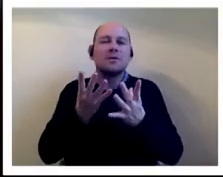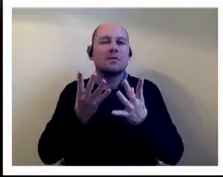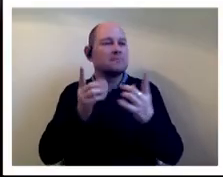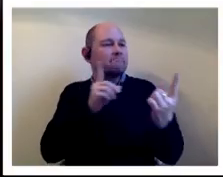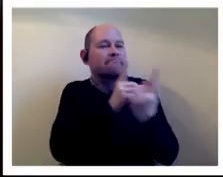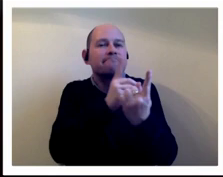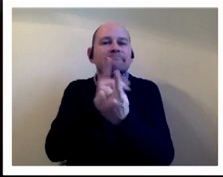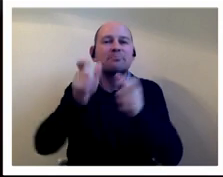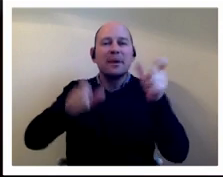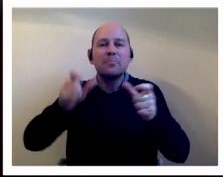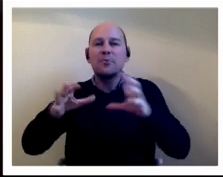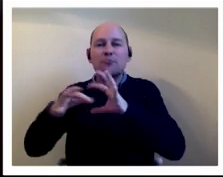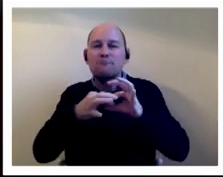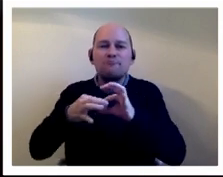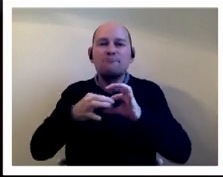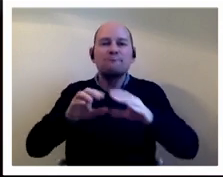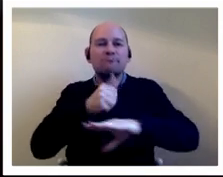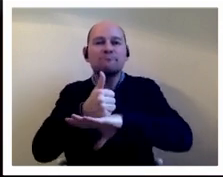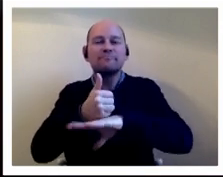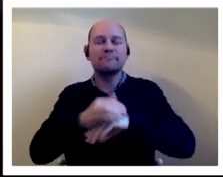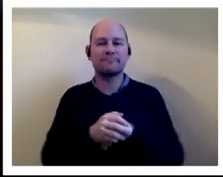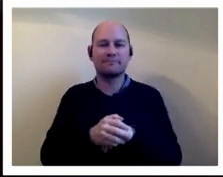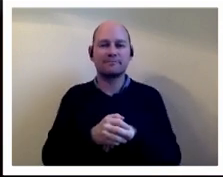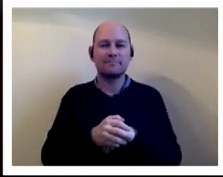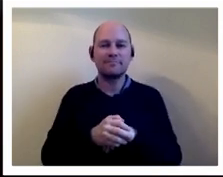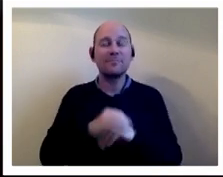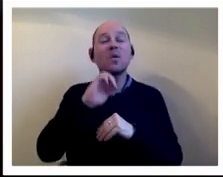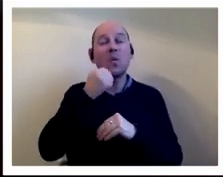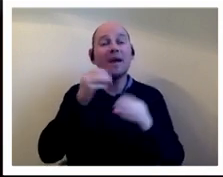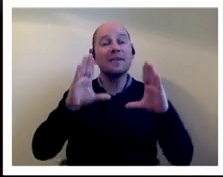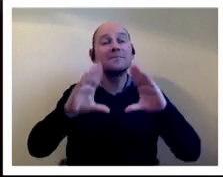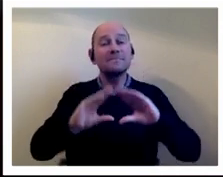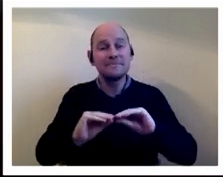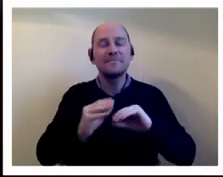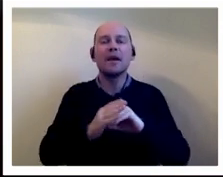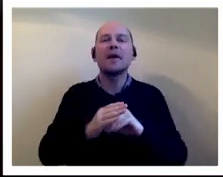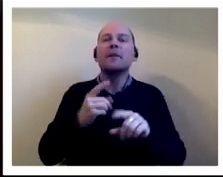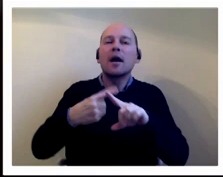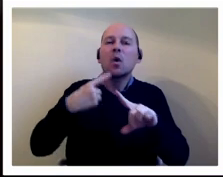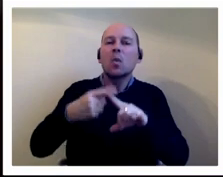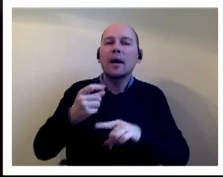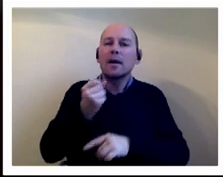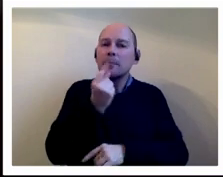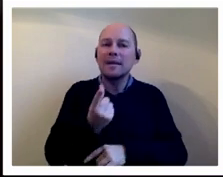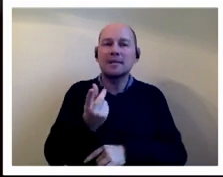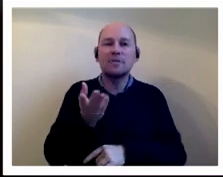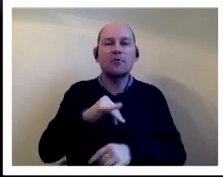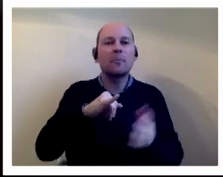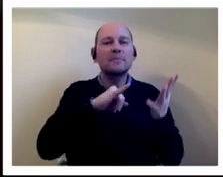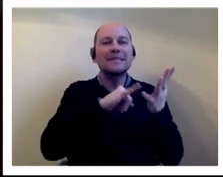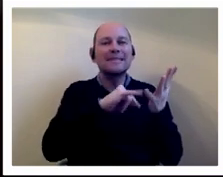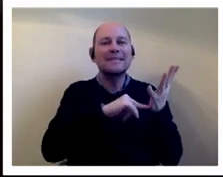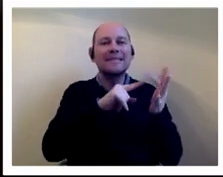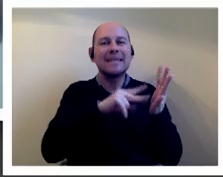etc um we're going to wrap up but i want to finish with just a quick message that's come through from steve um